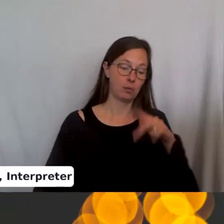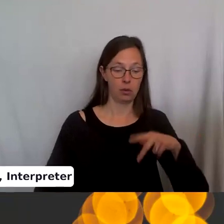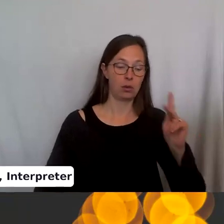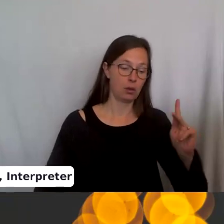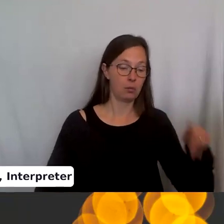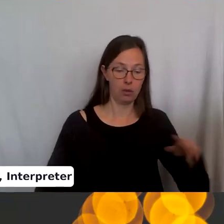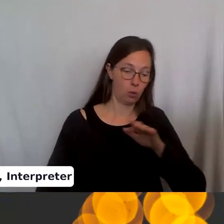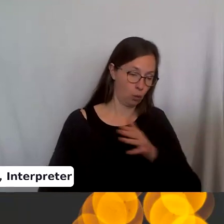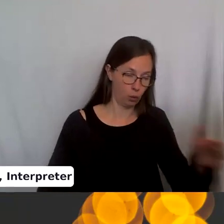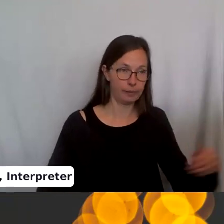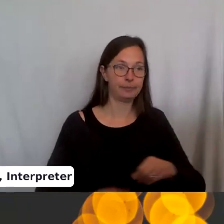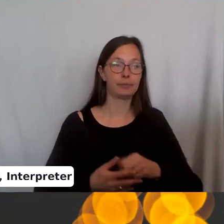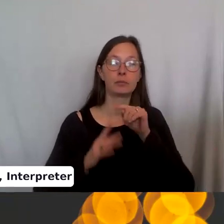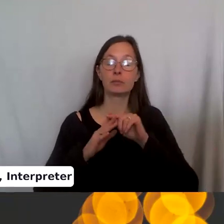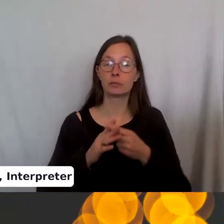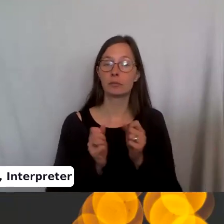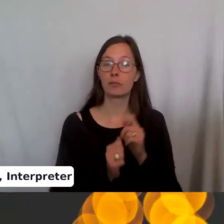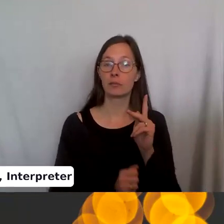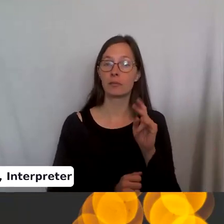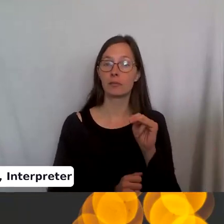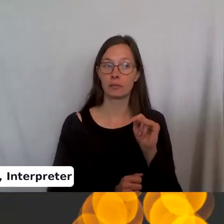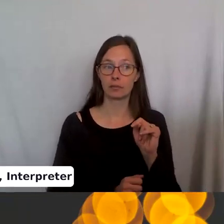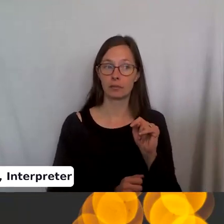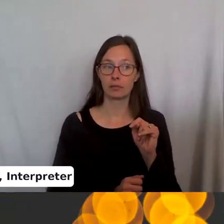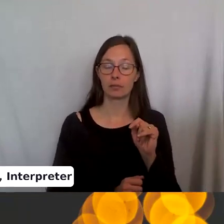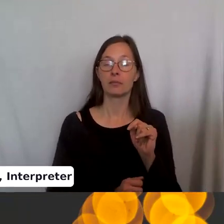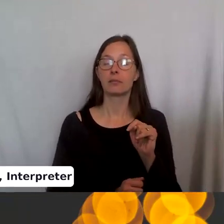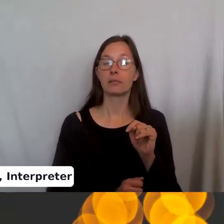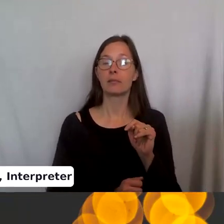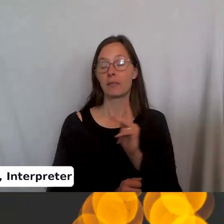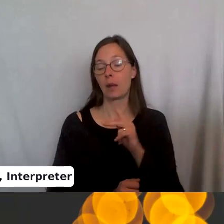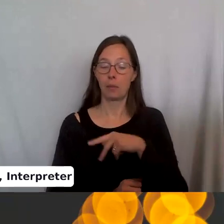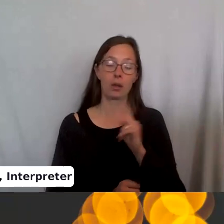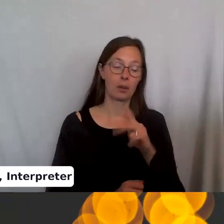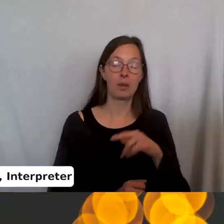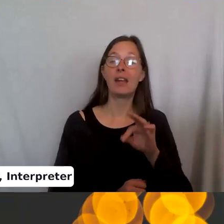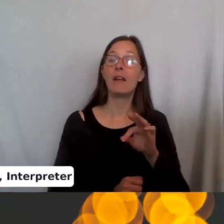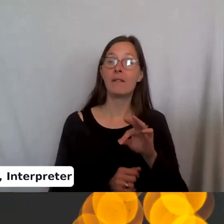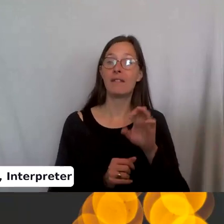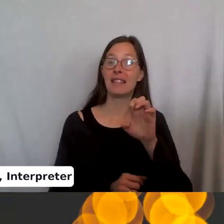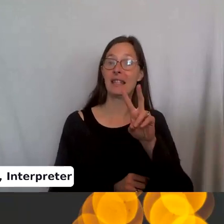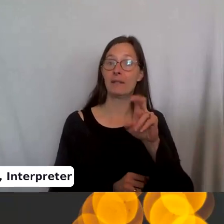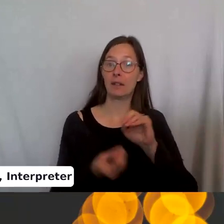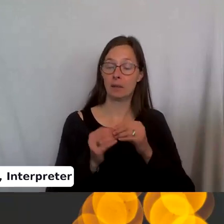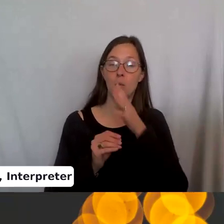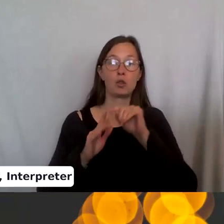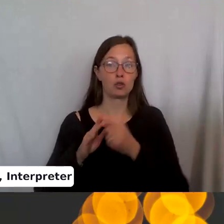you'll start with a knit, purl, knit, purl. If it's an even number of stitches, you'll start with a knit, you'll end with a purl.